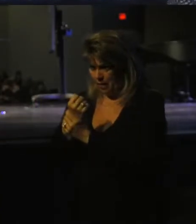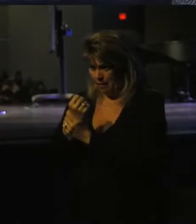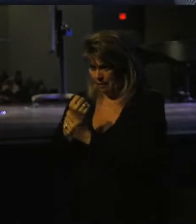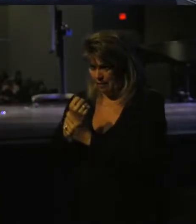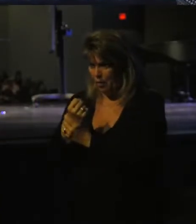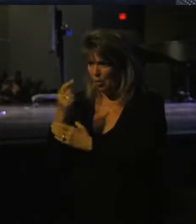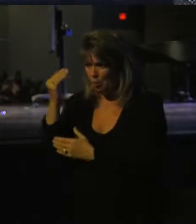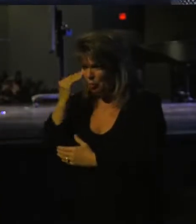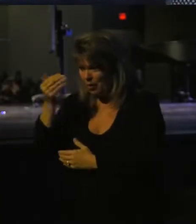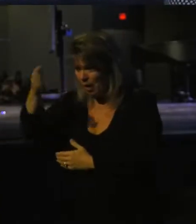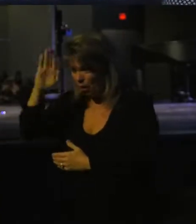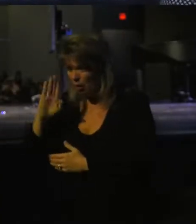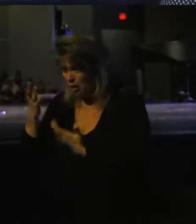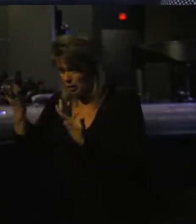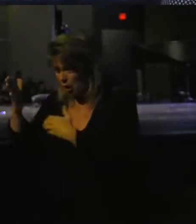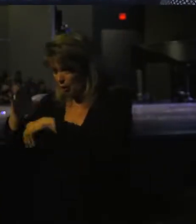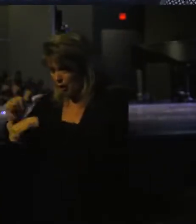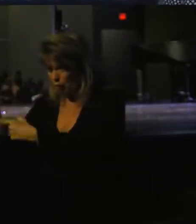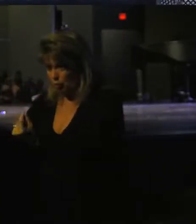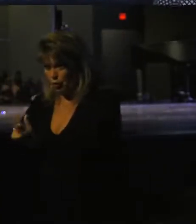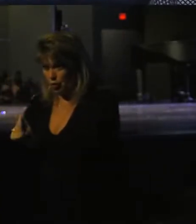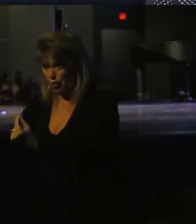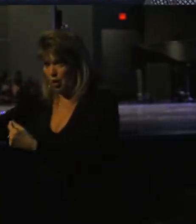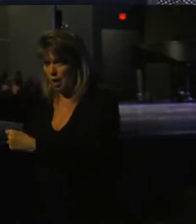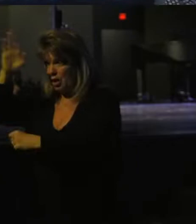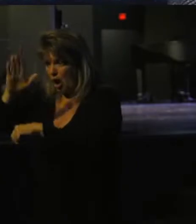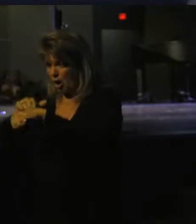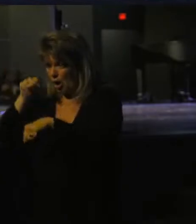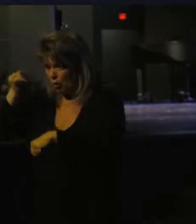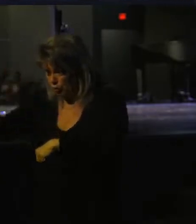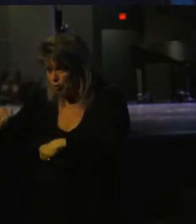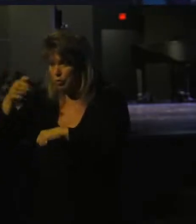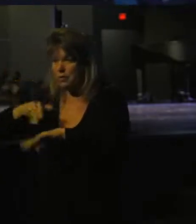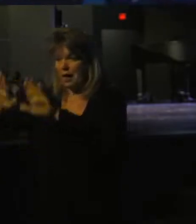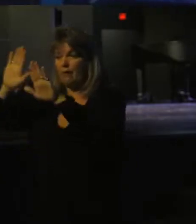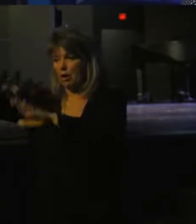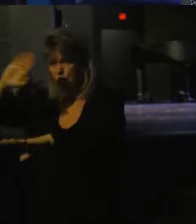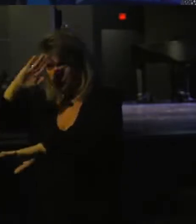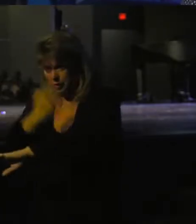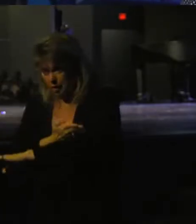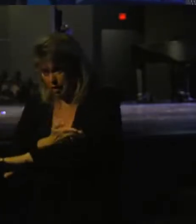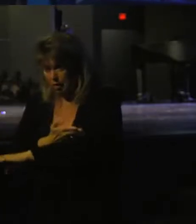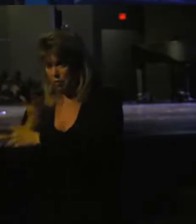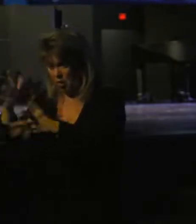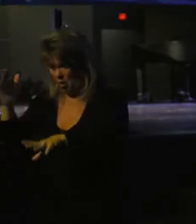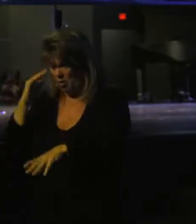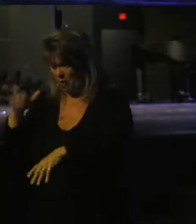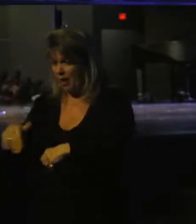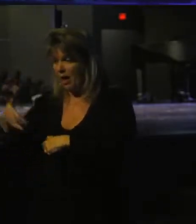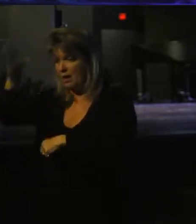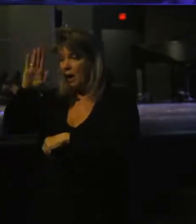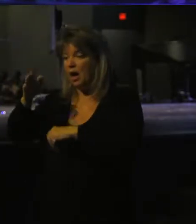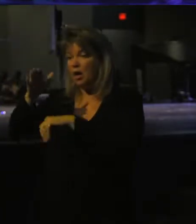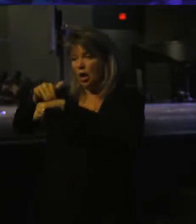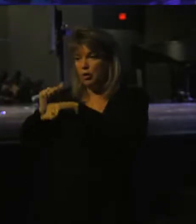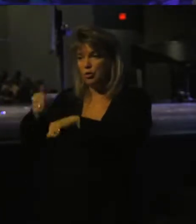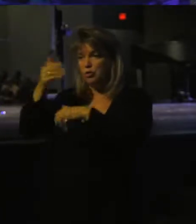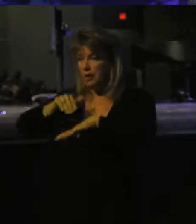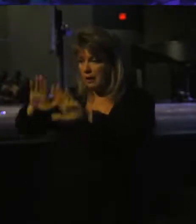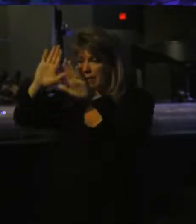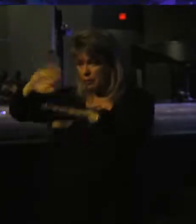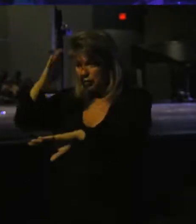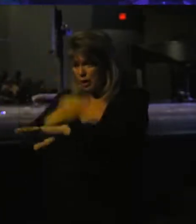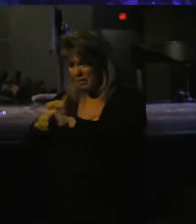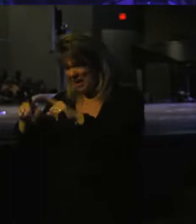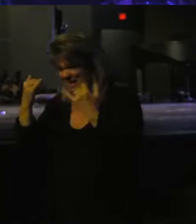we know what God just called you to do. God called you to sacrifice your son. God called you to give up your son,